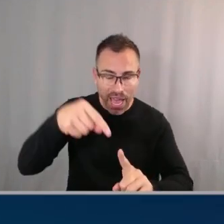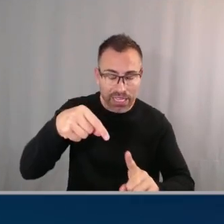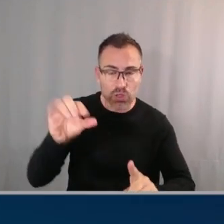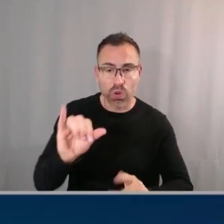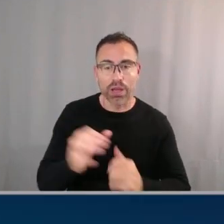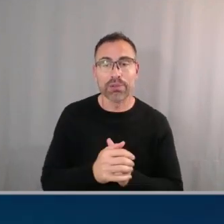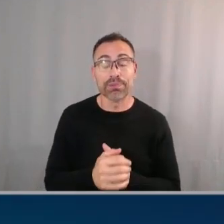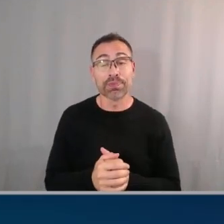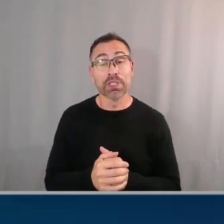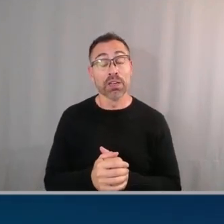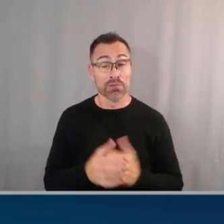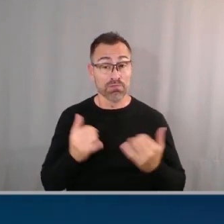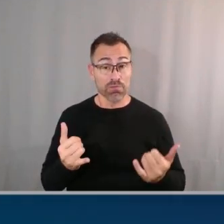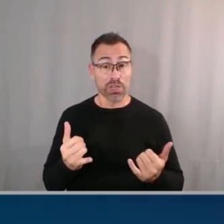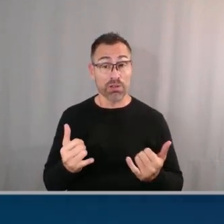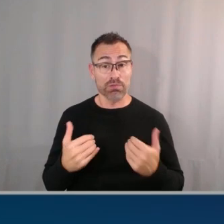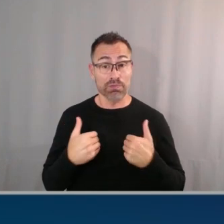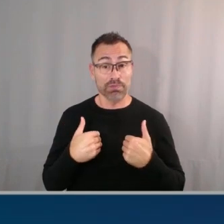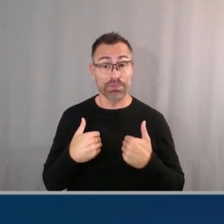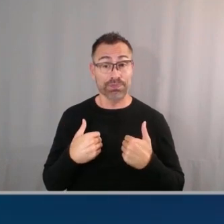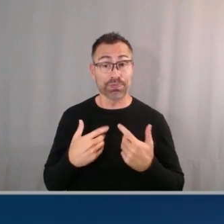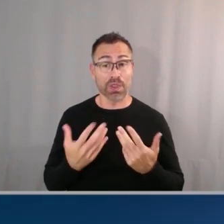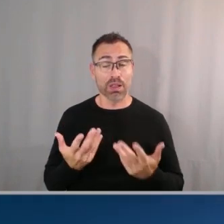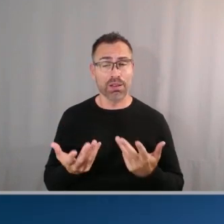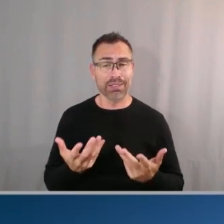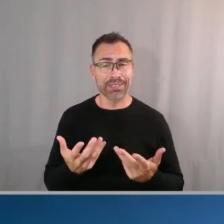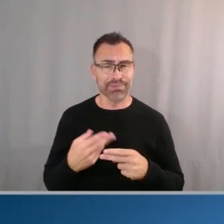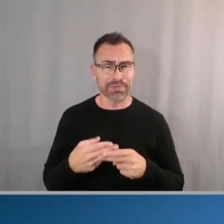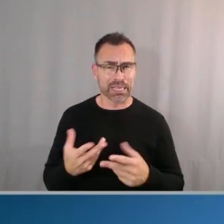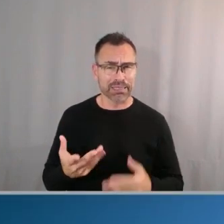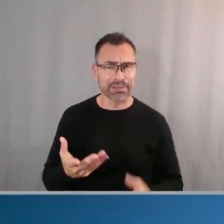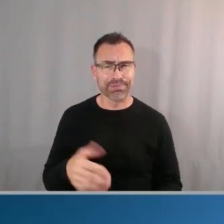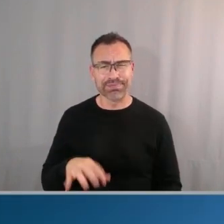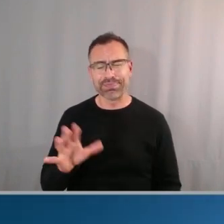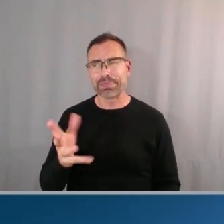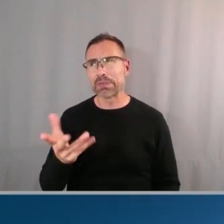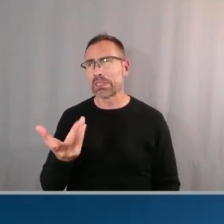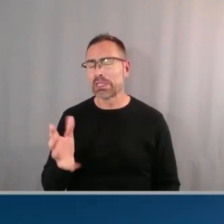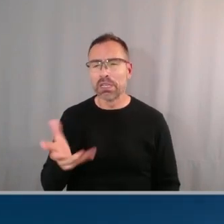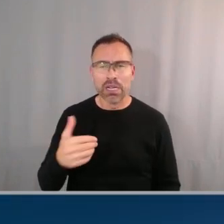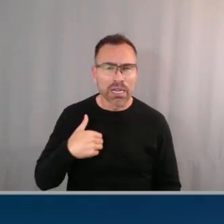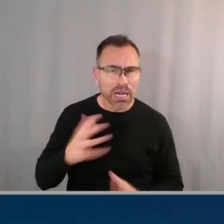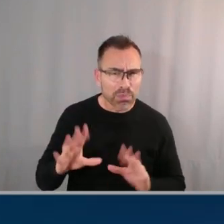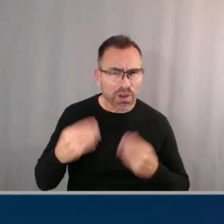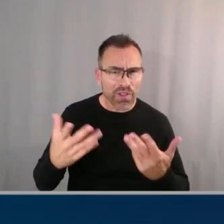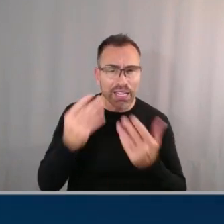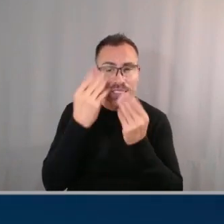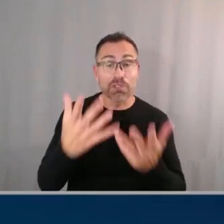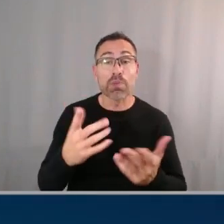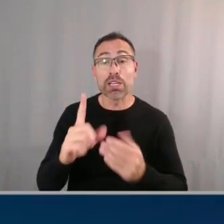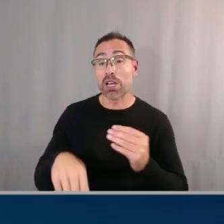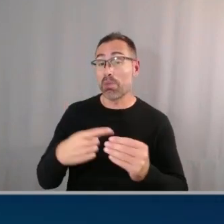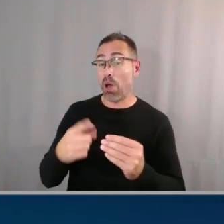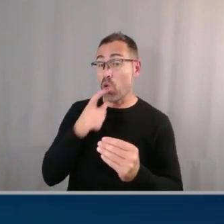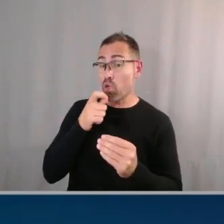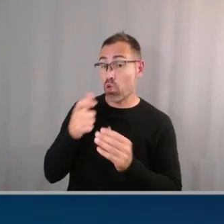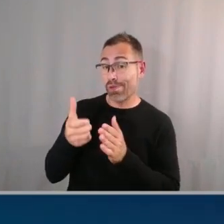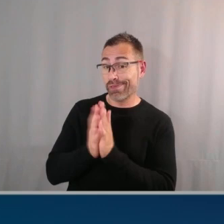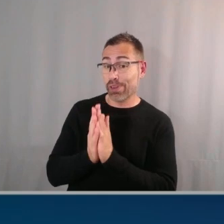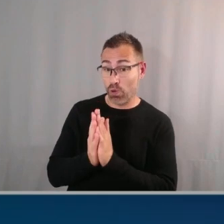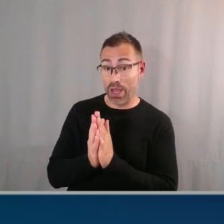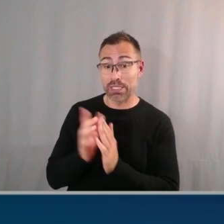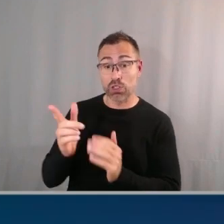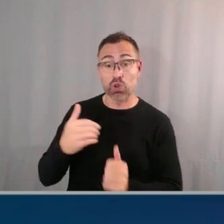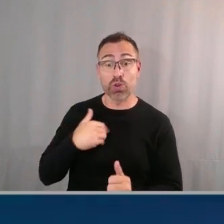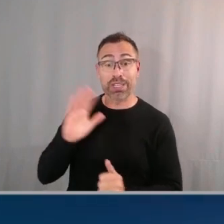what we have right now is is uh is also provides you with information about the requester in this case the account id or the